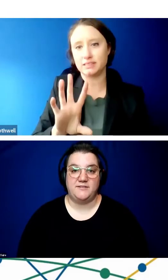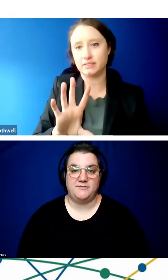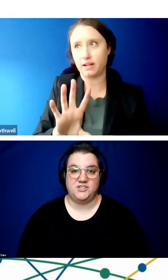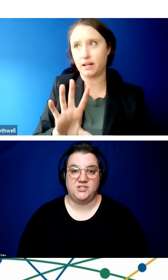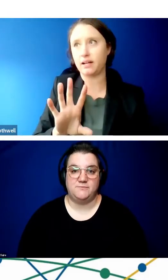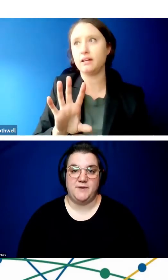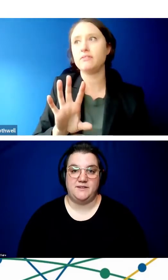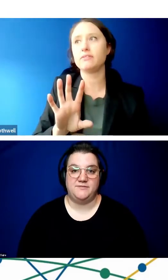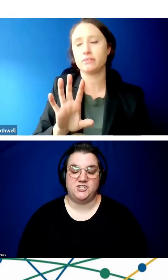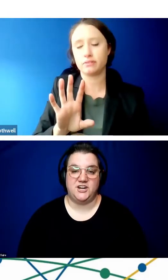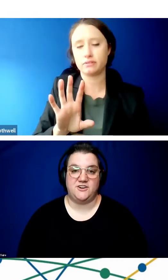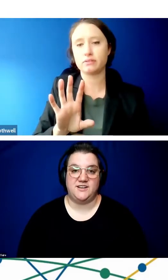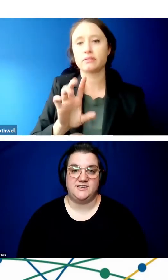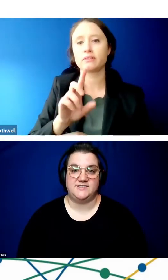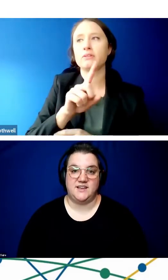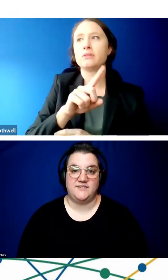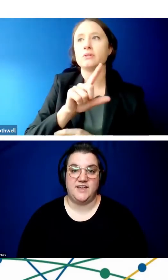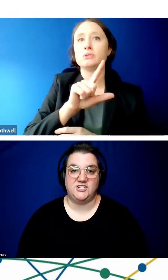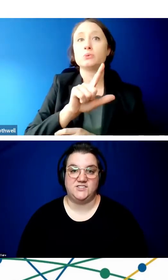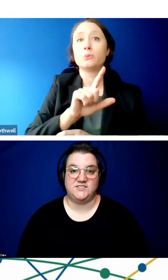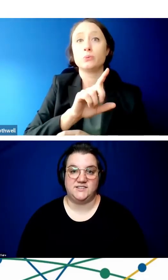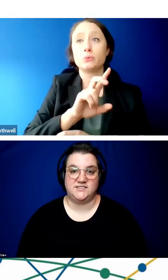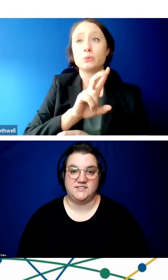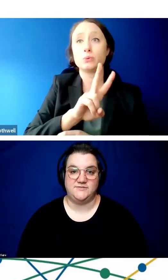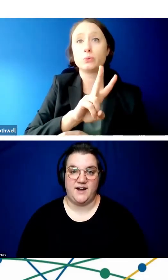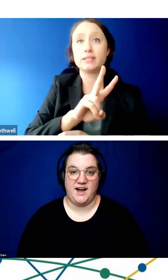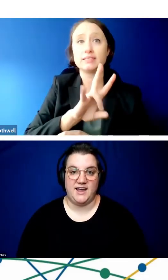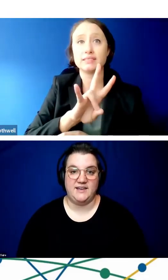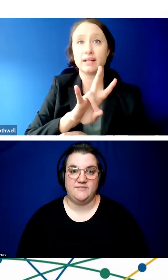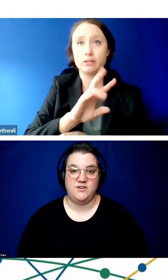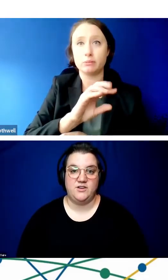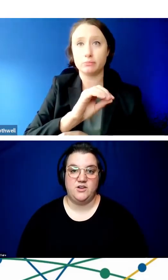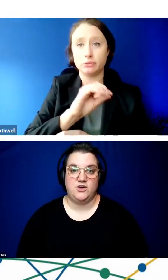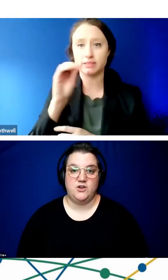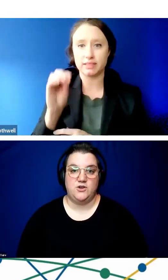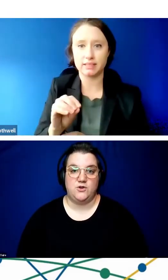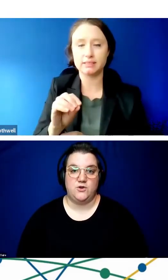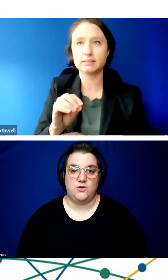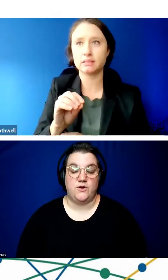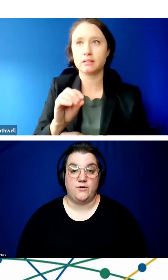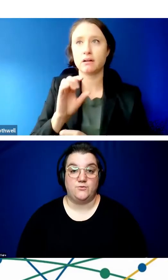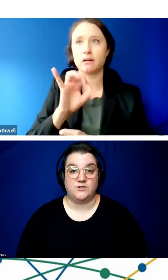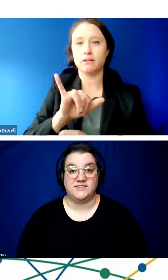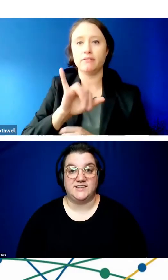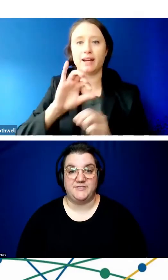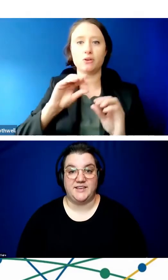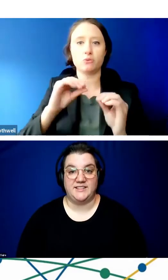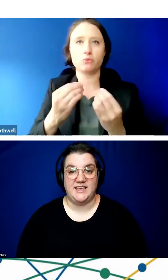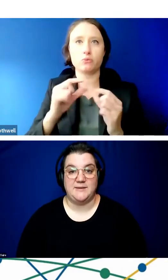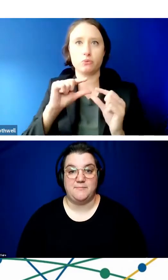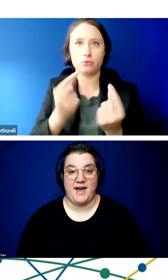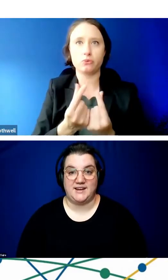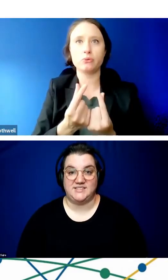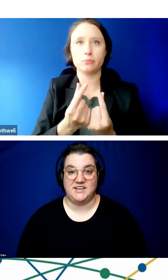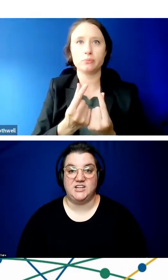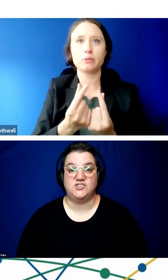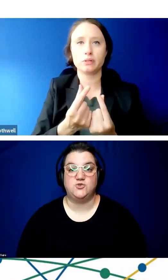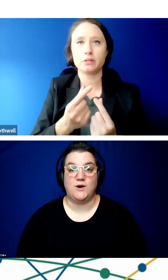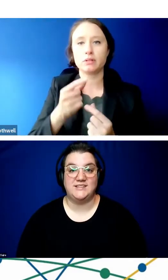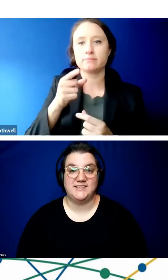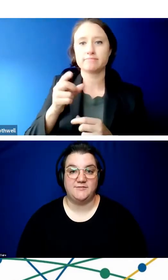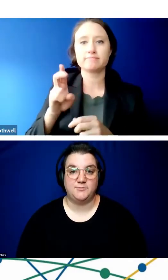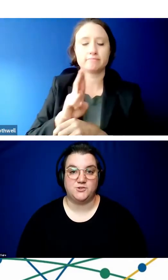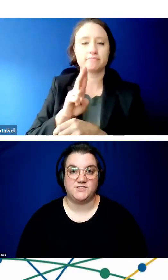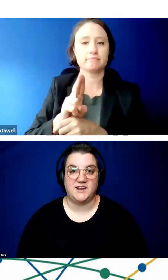Medicare benefits beneficiaries of age 65 were significantly impacted.